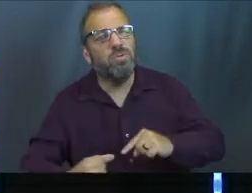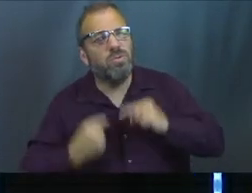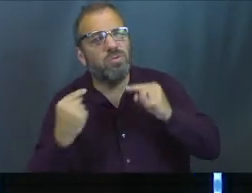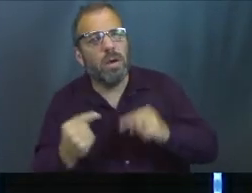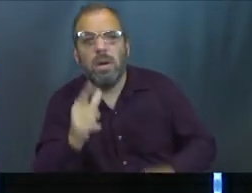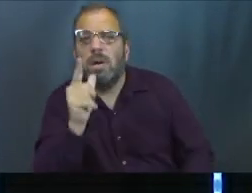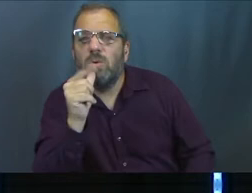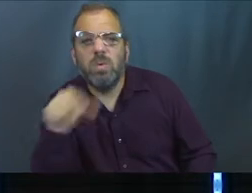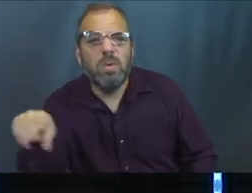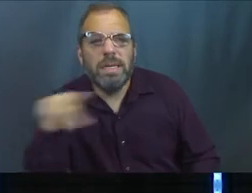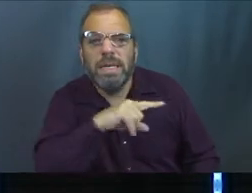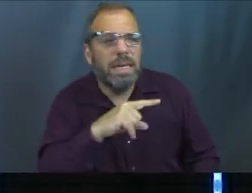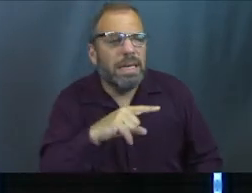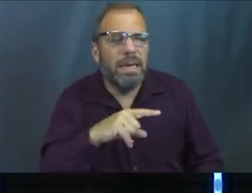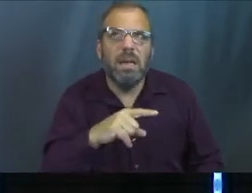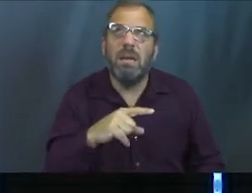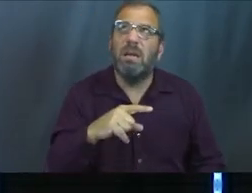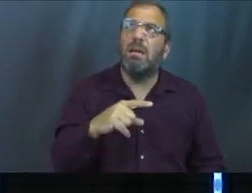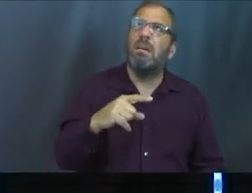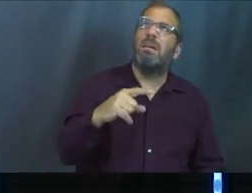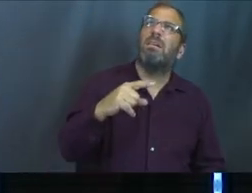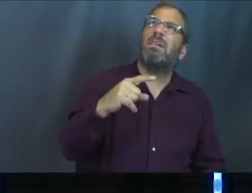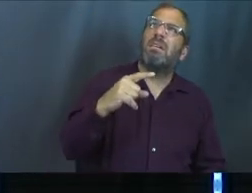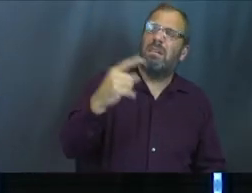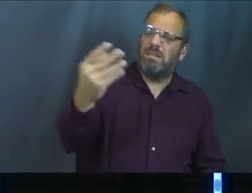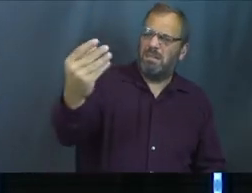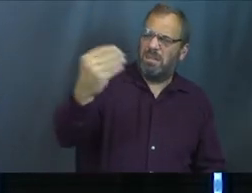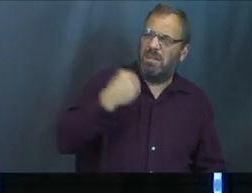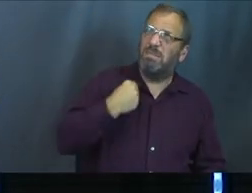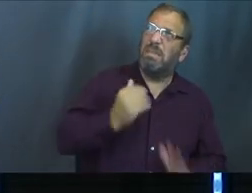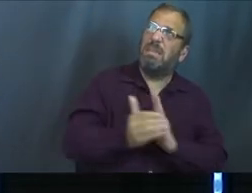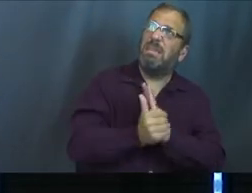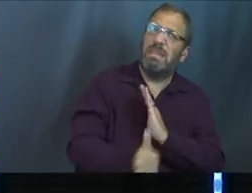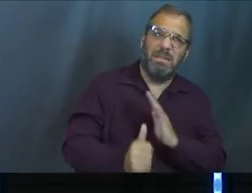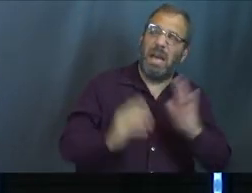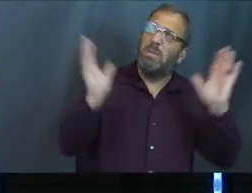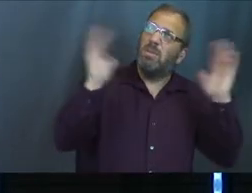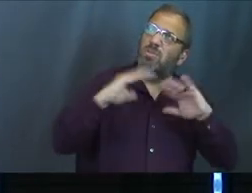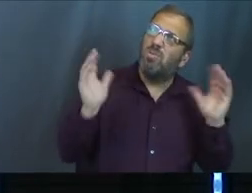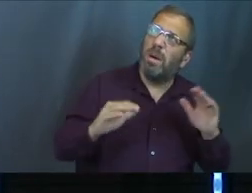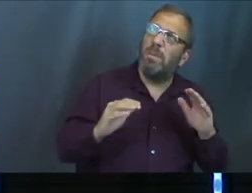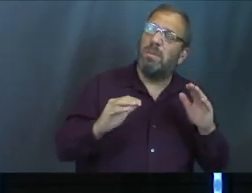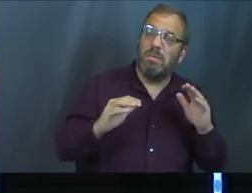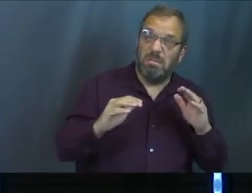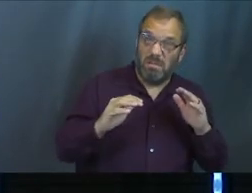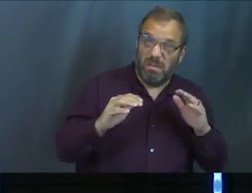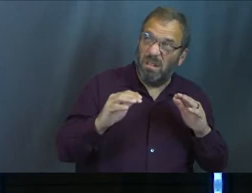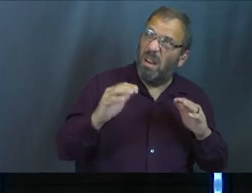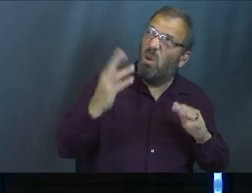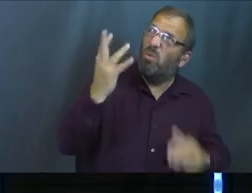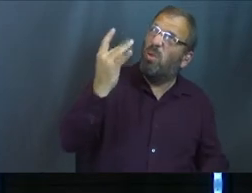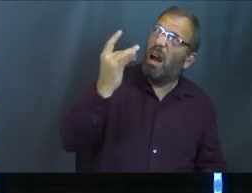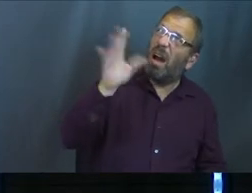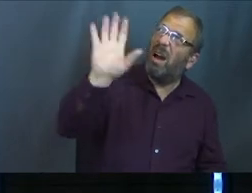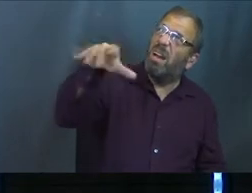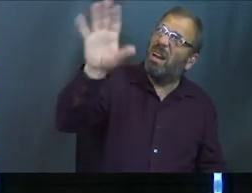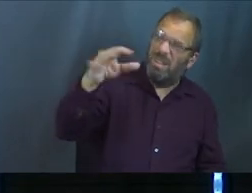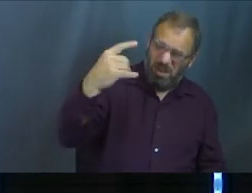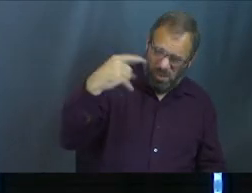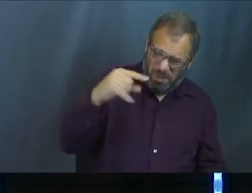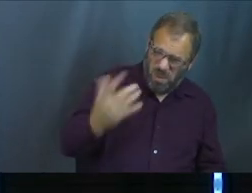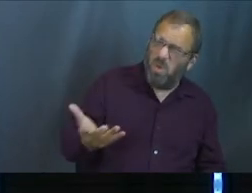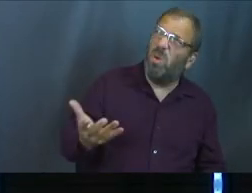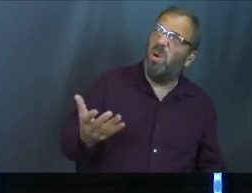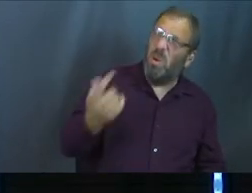How many of us would go, God, why'd you even give these to me? They keep getting me in trouble. How many of us would question what God has